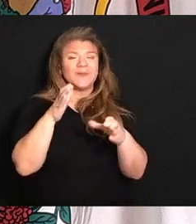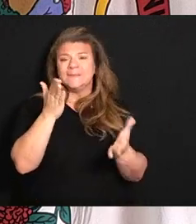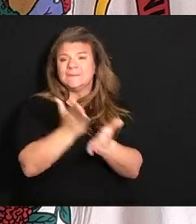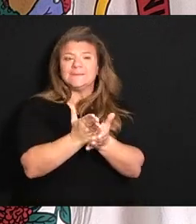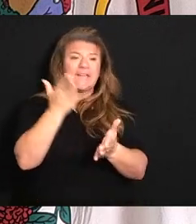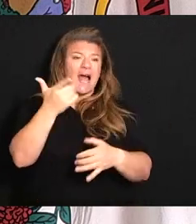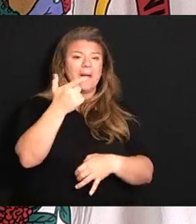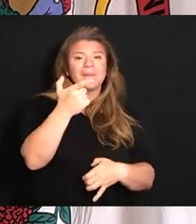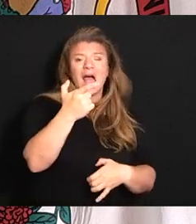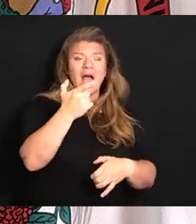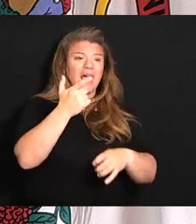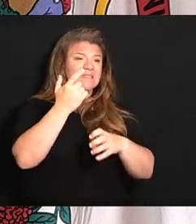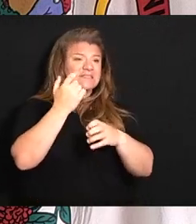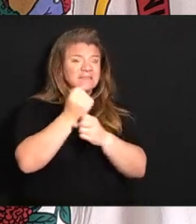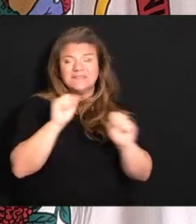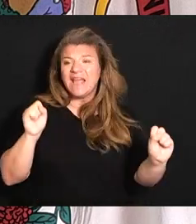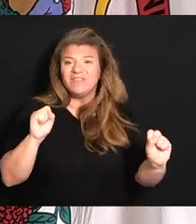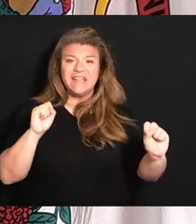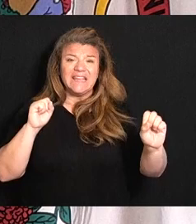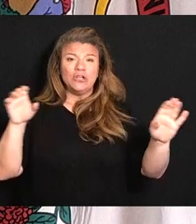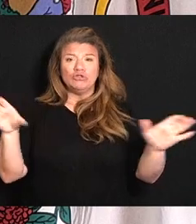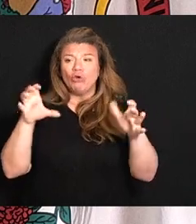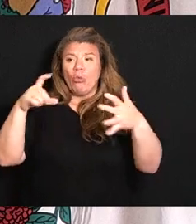this or let's do whatever, you know.